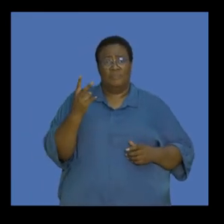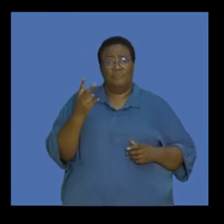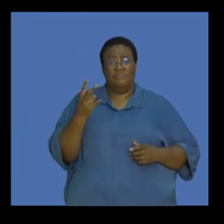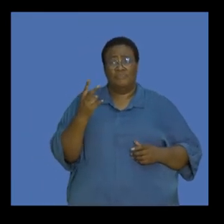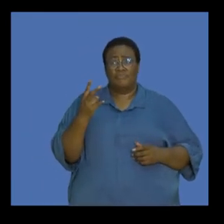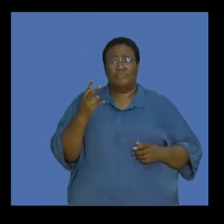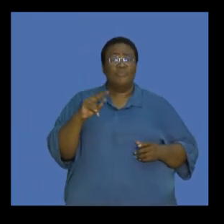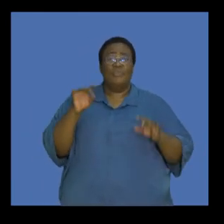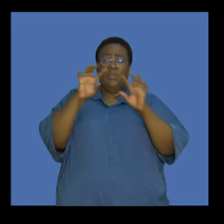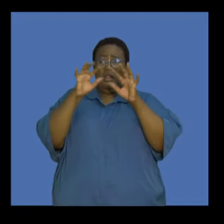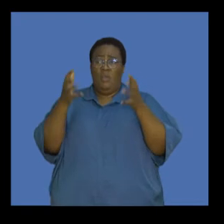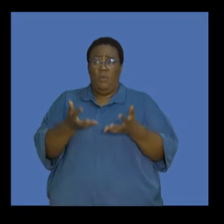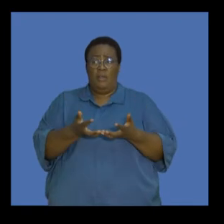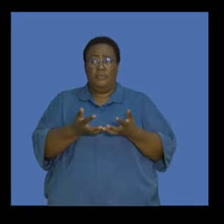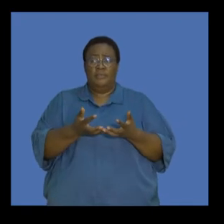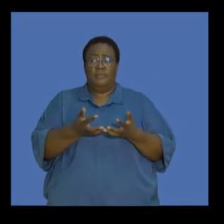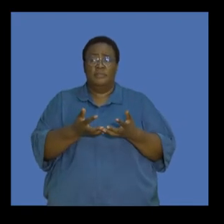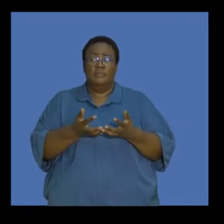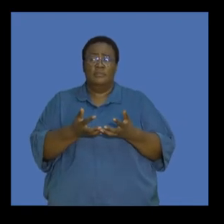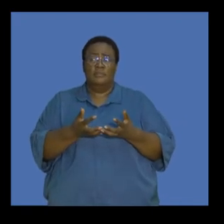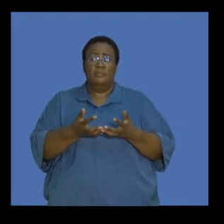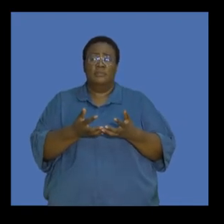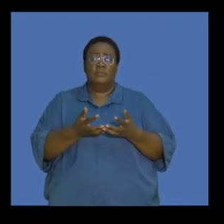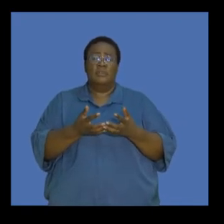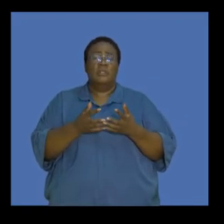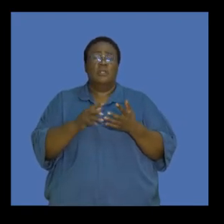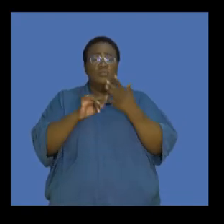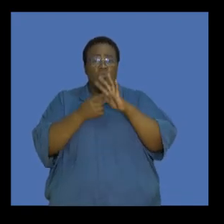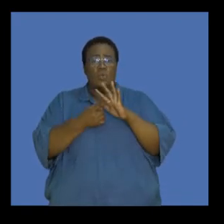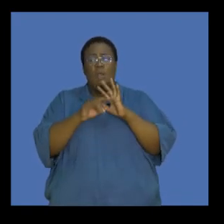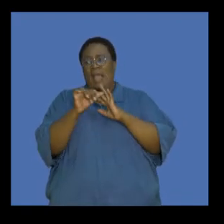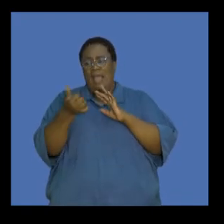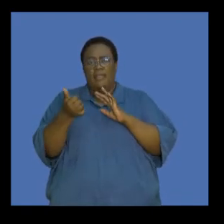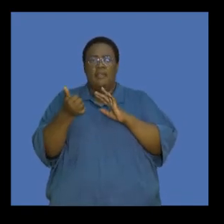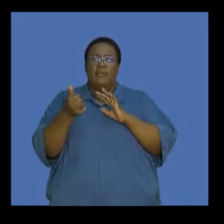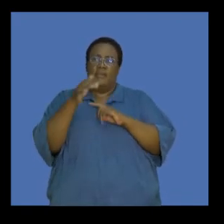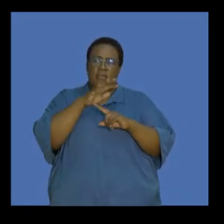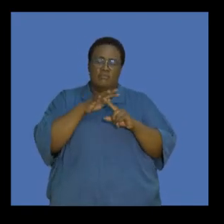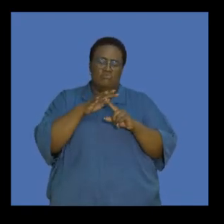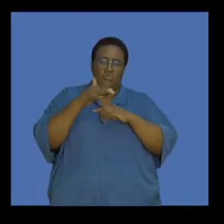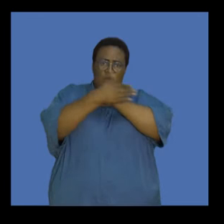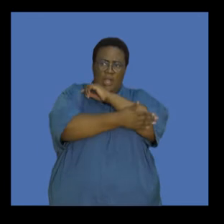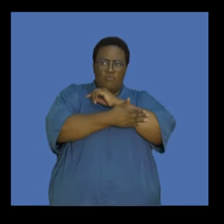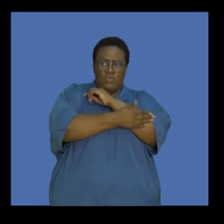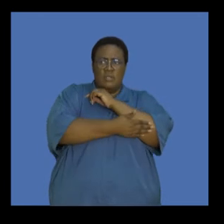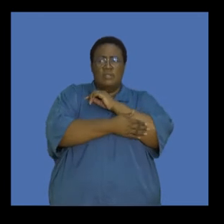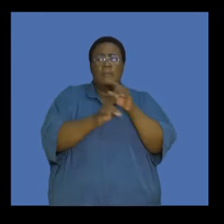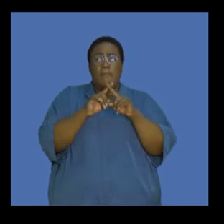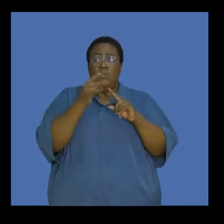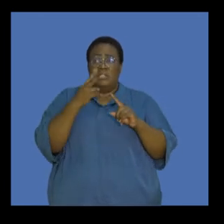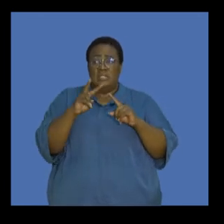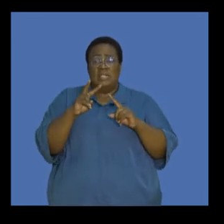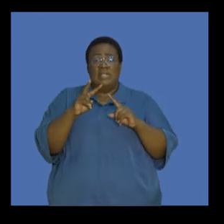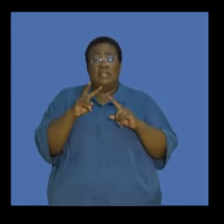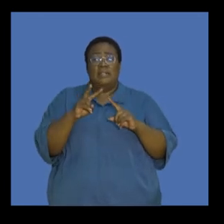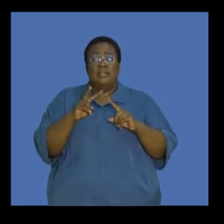to look at globally and this graph illustrates a combination of several other countries but we also see some of the giants in the world